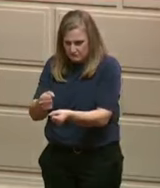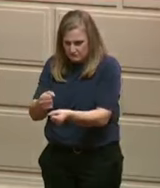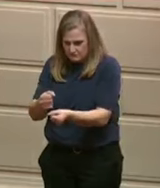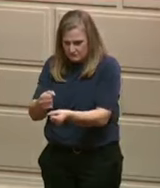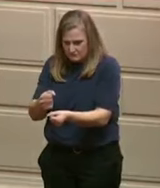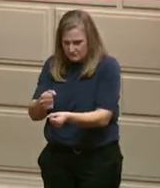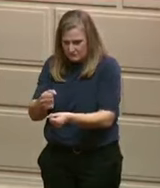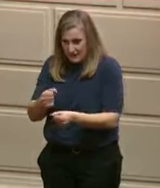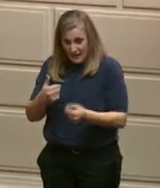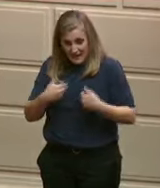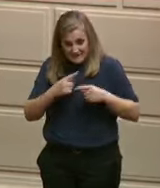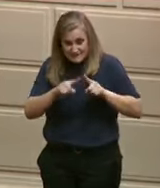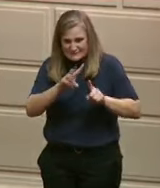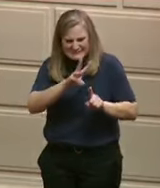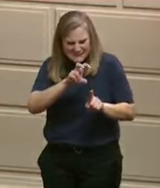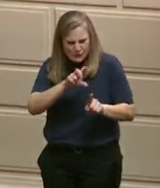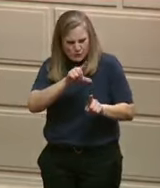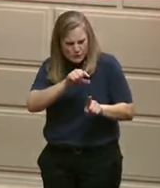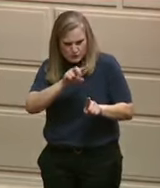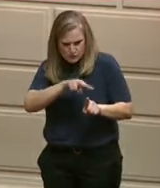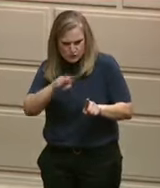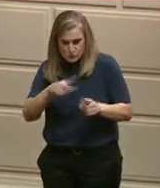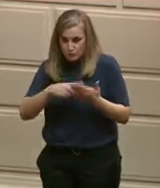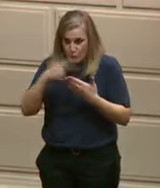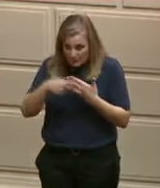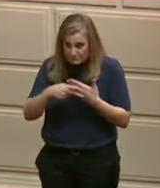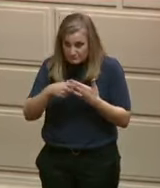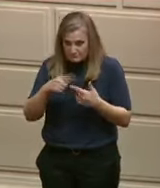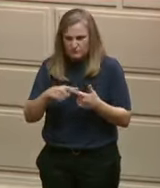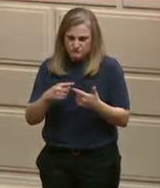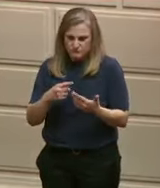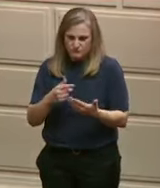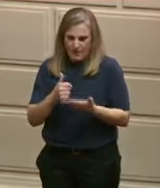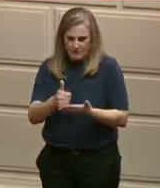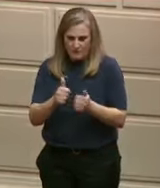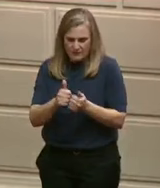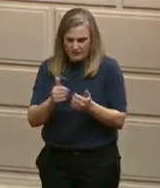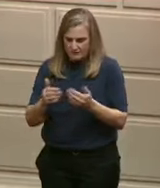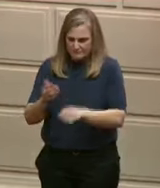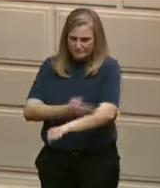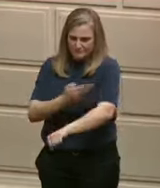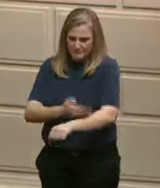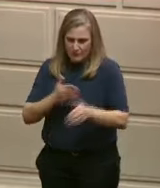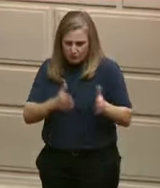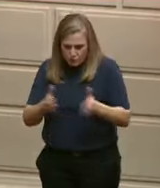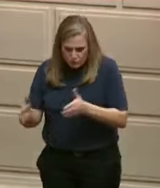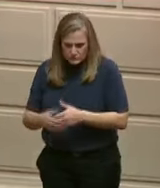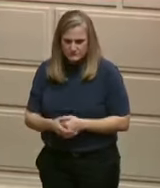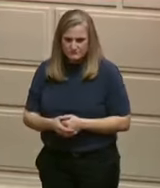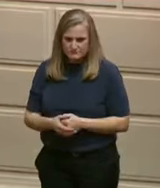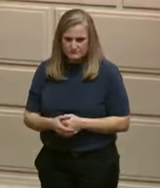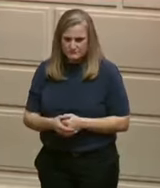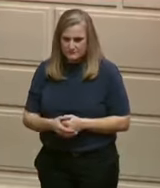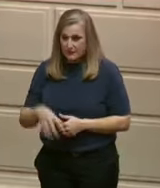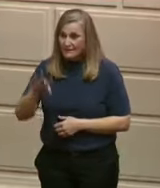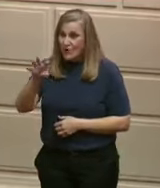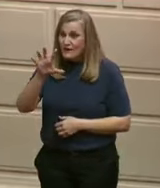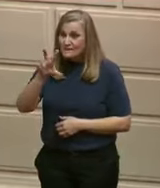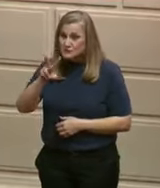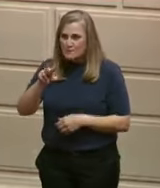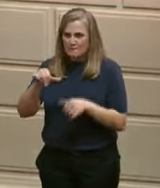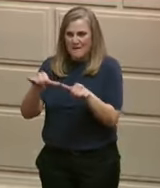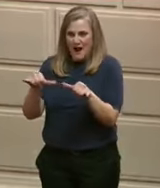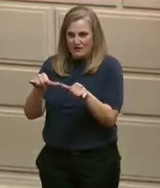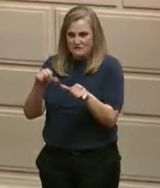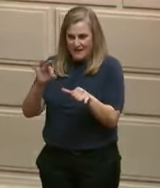456 lane miles of road and nearly 24 miles of sidewalk. As the